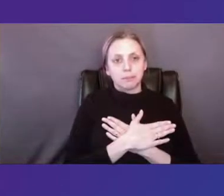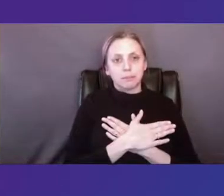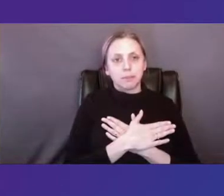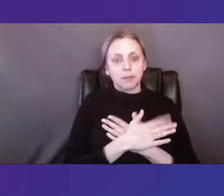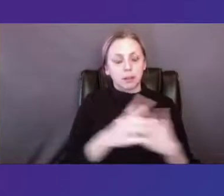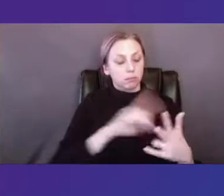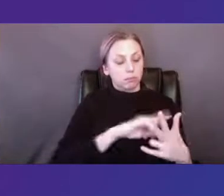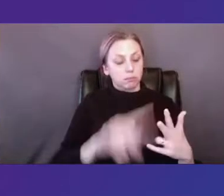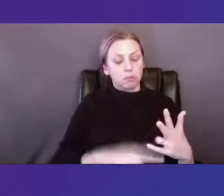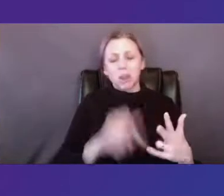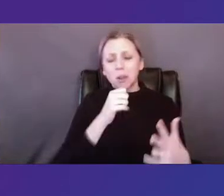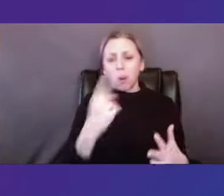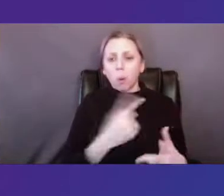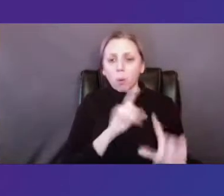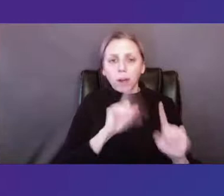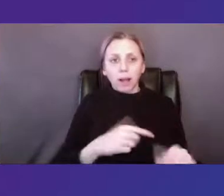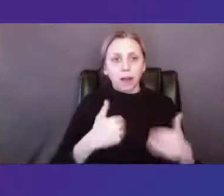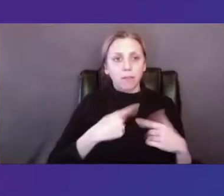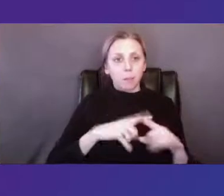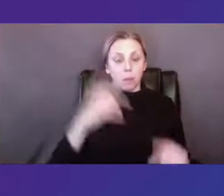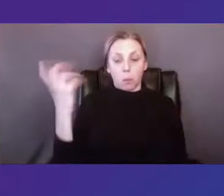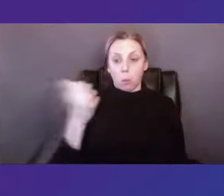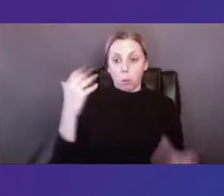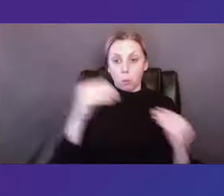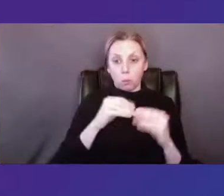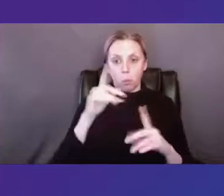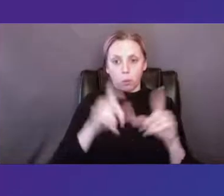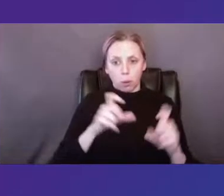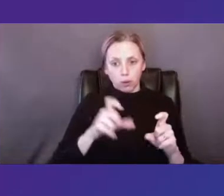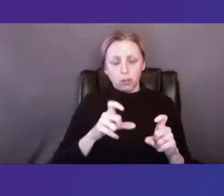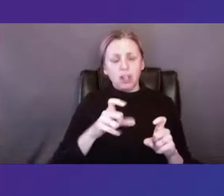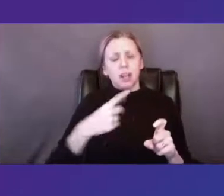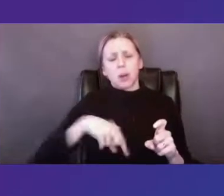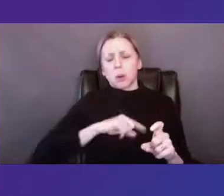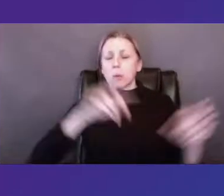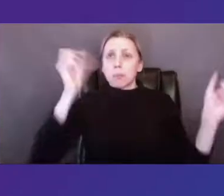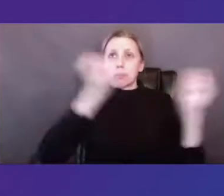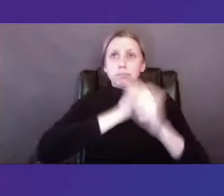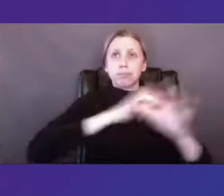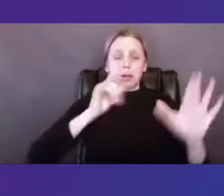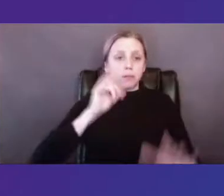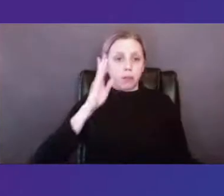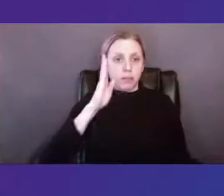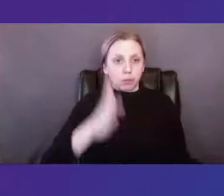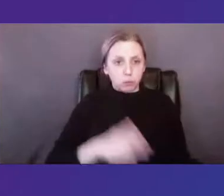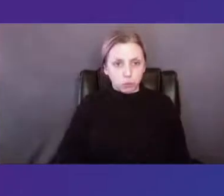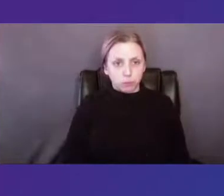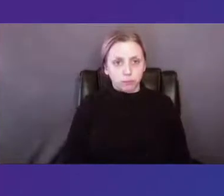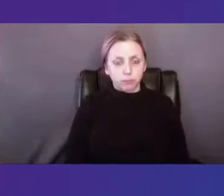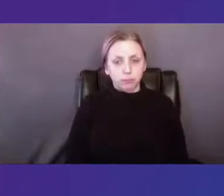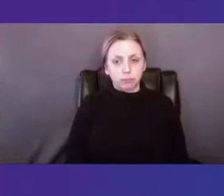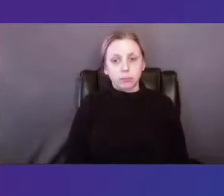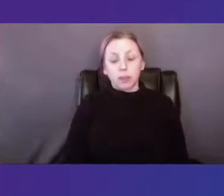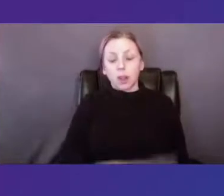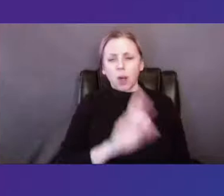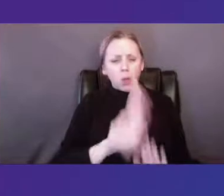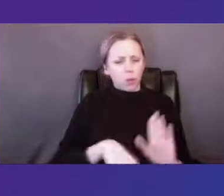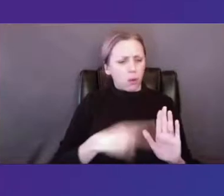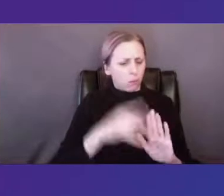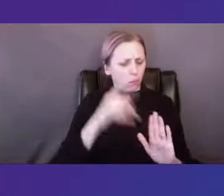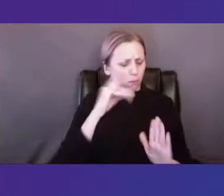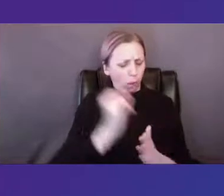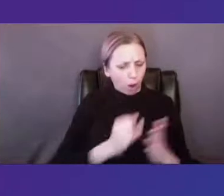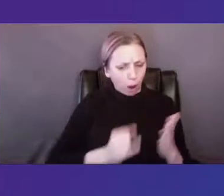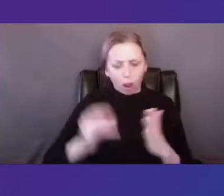answers what we hold our questions and an audacious vision for the future what is the role of art